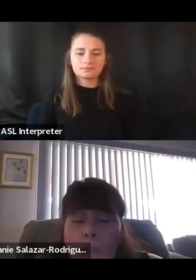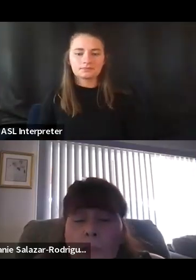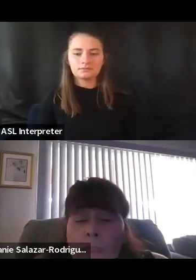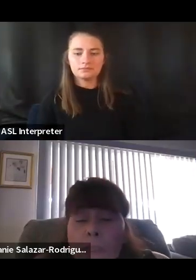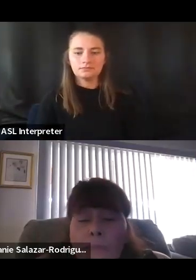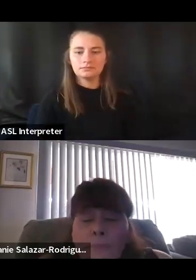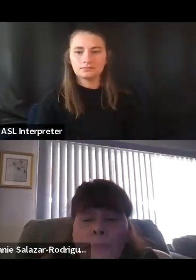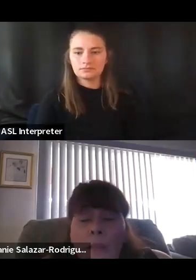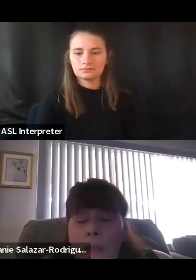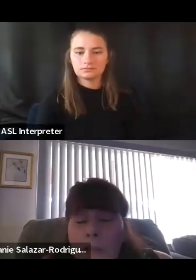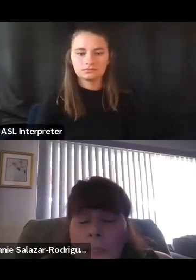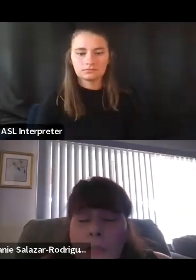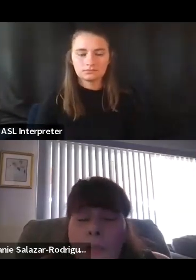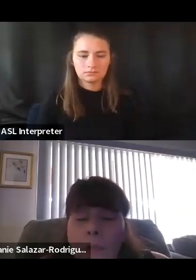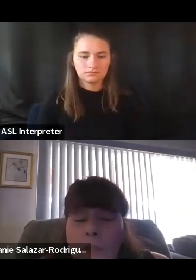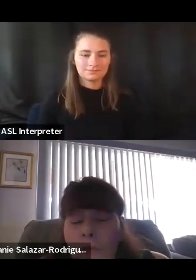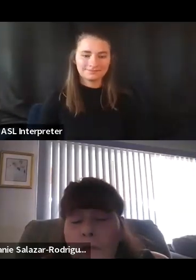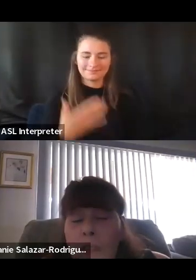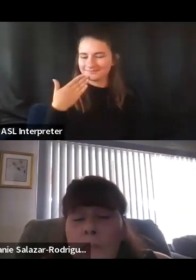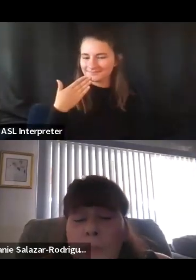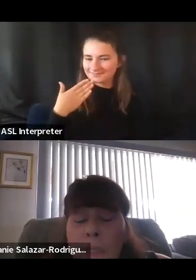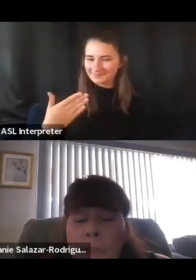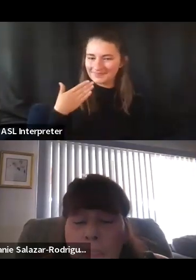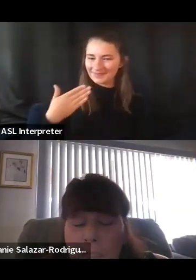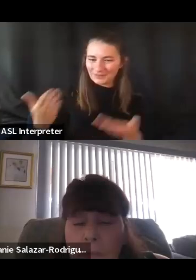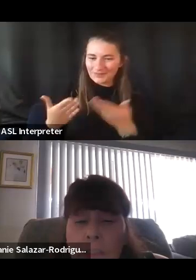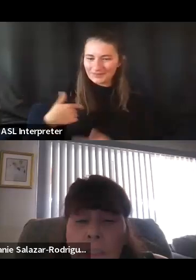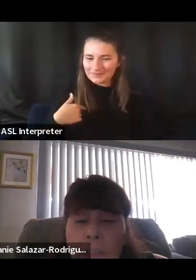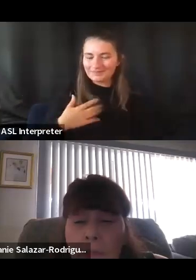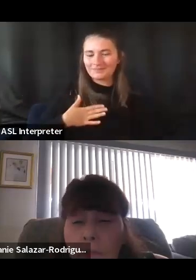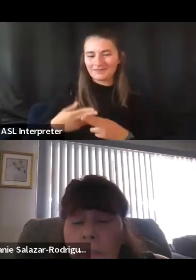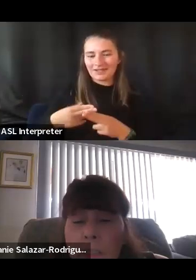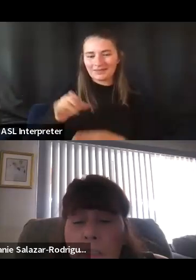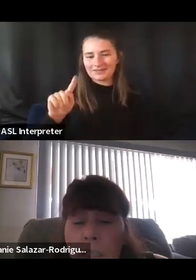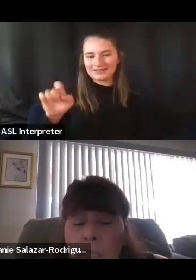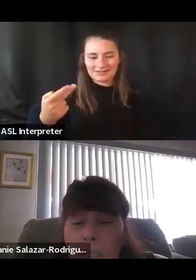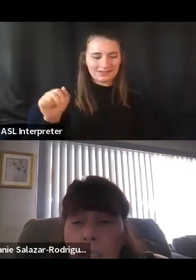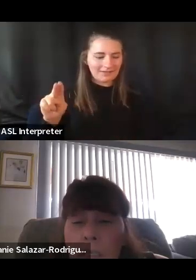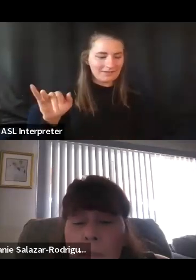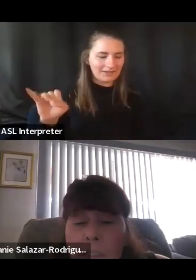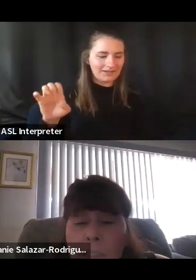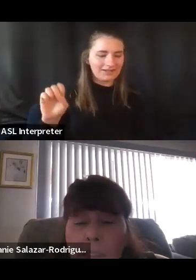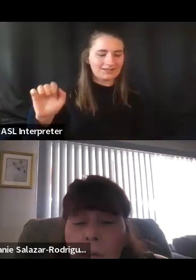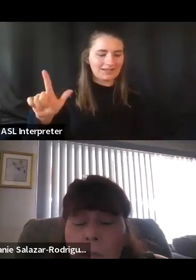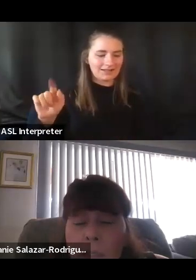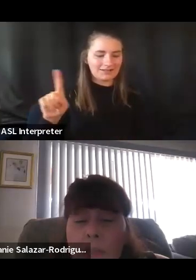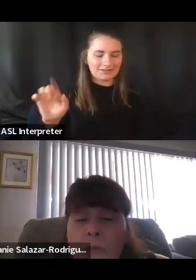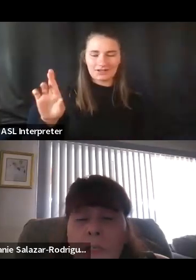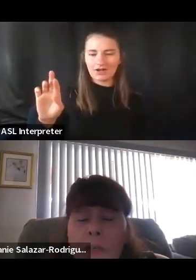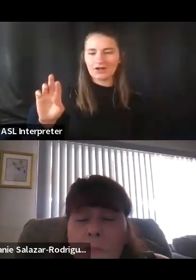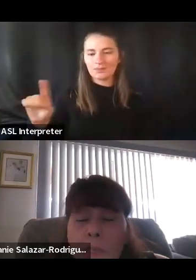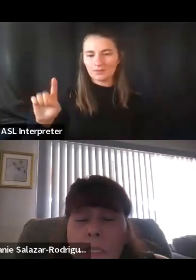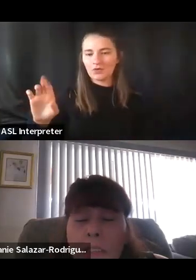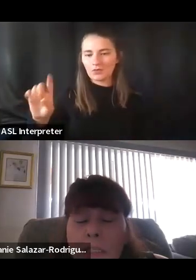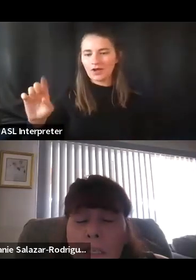Good evening. Thank you so much for inviting me. My name is Stephanie Salazar Rodriguez and I am the CEO and lead